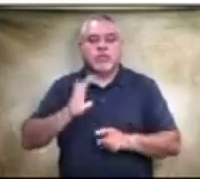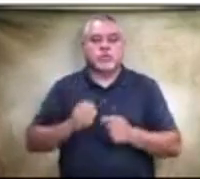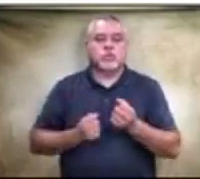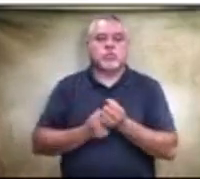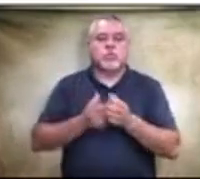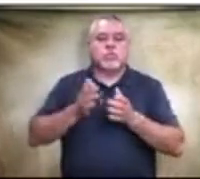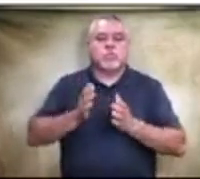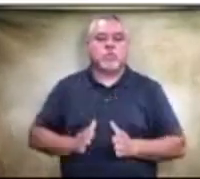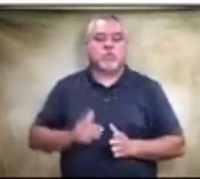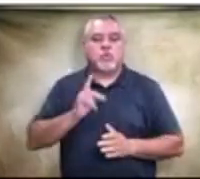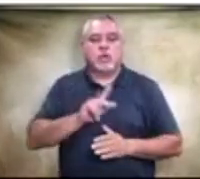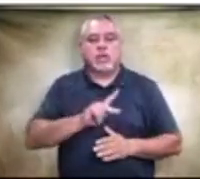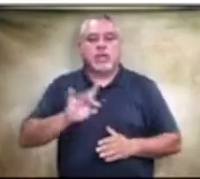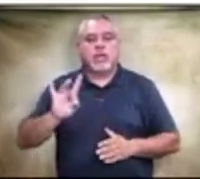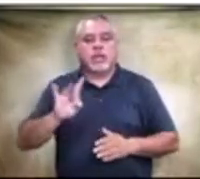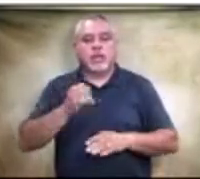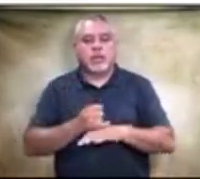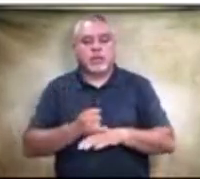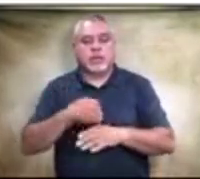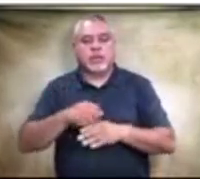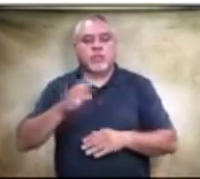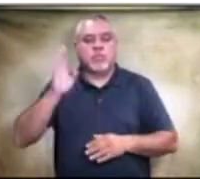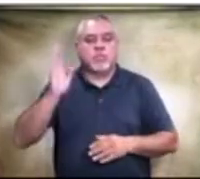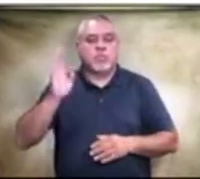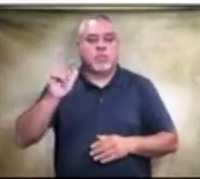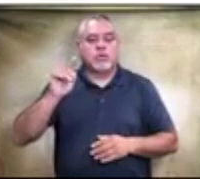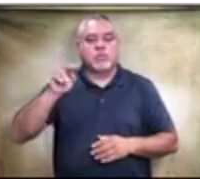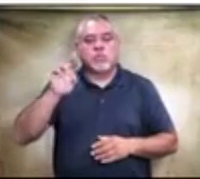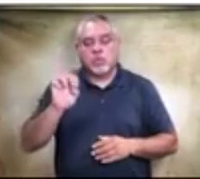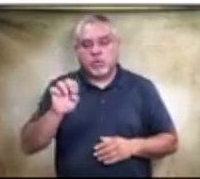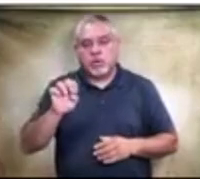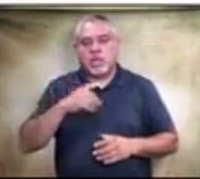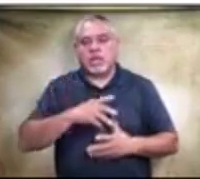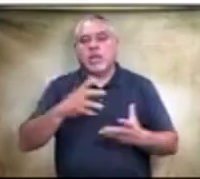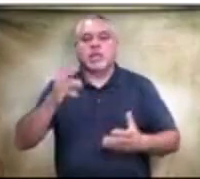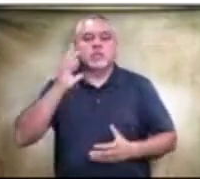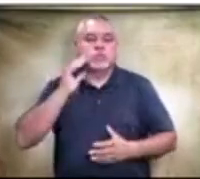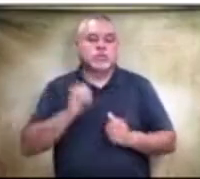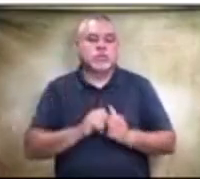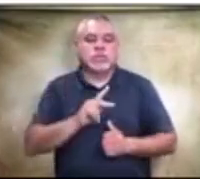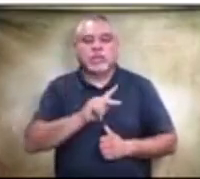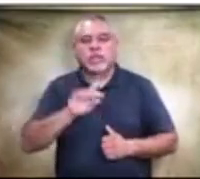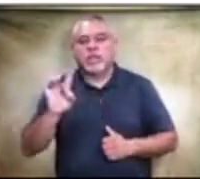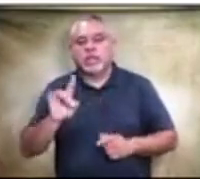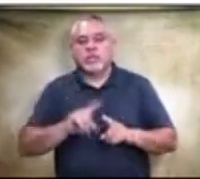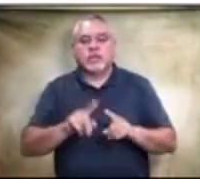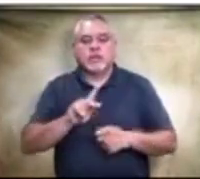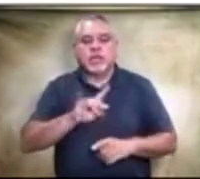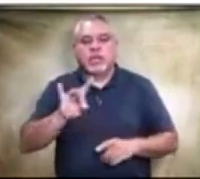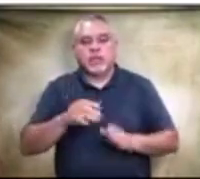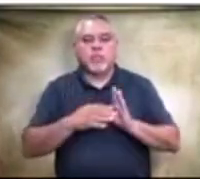K-8 campuses in Baltimore, I had a lot of experience with K-8, different K-8 models and K-8 structures.